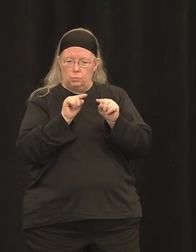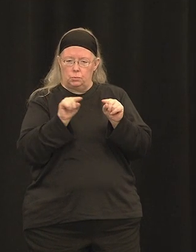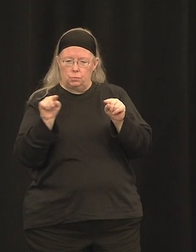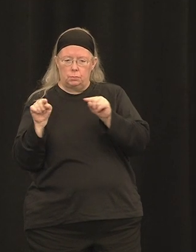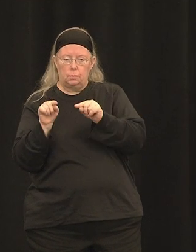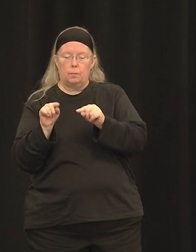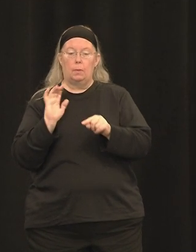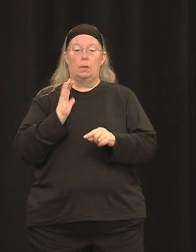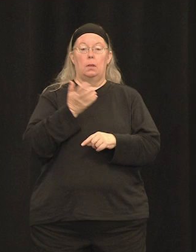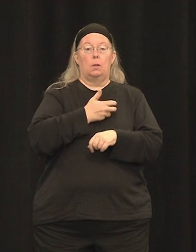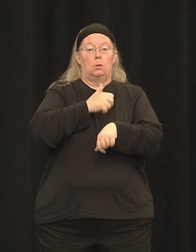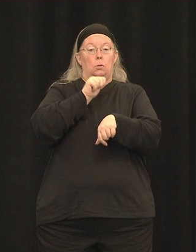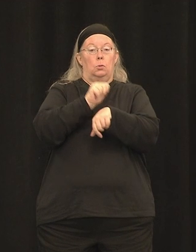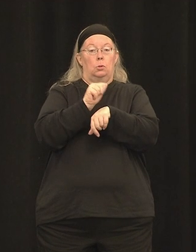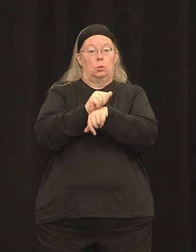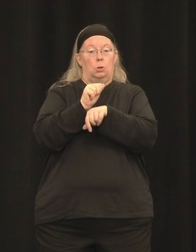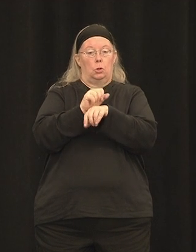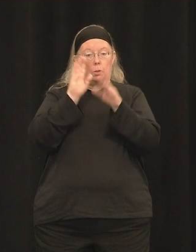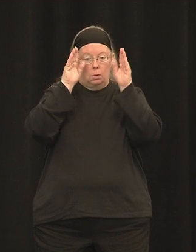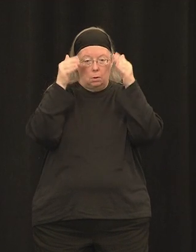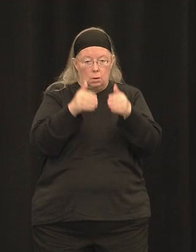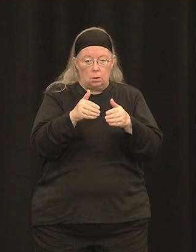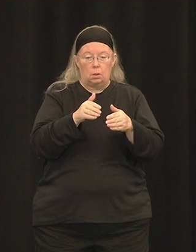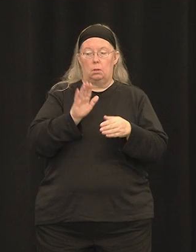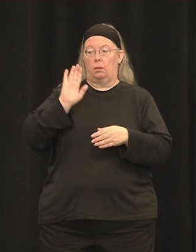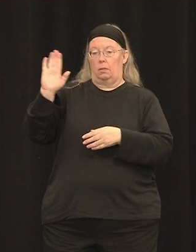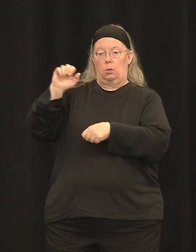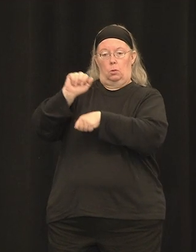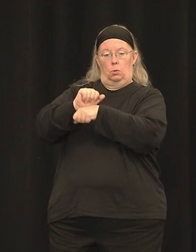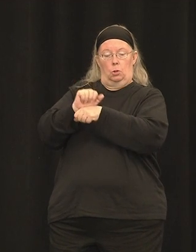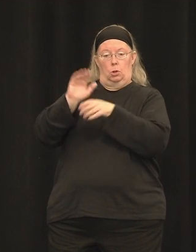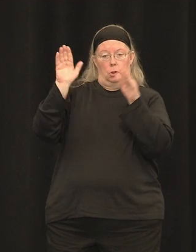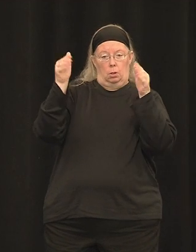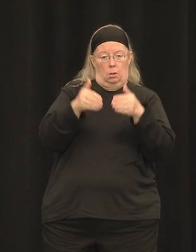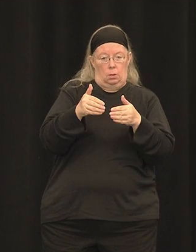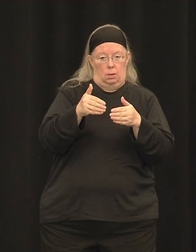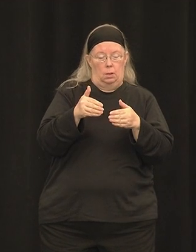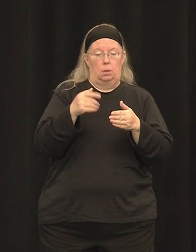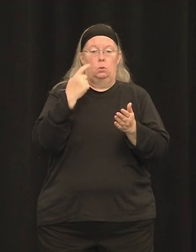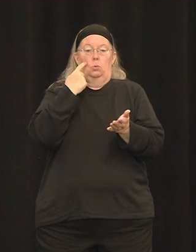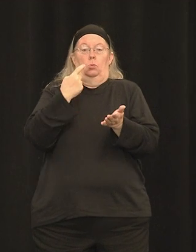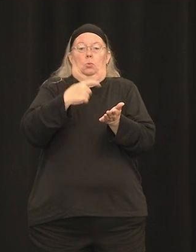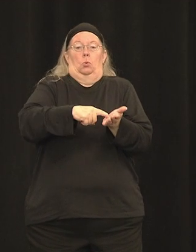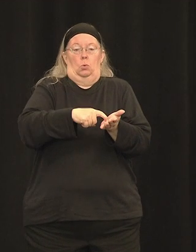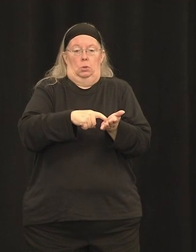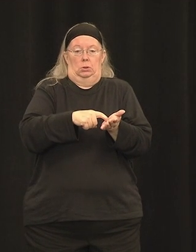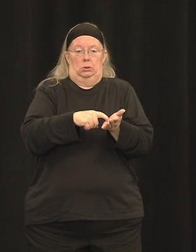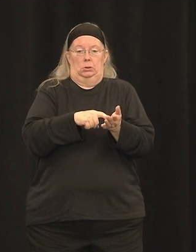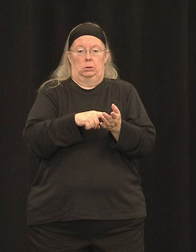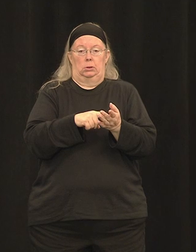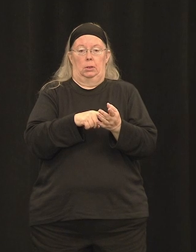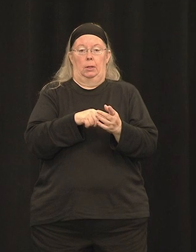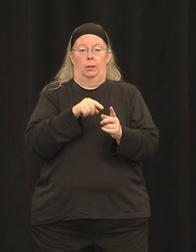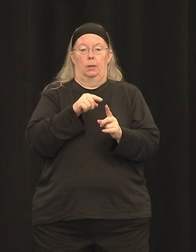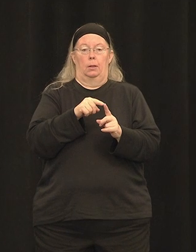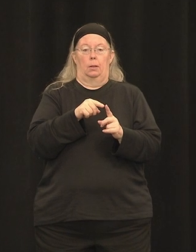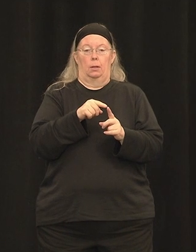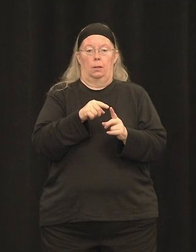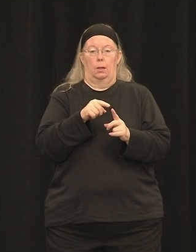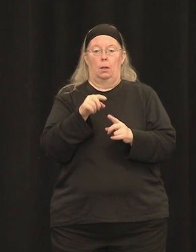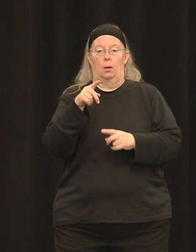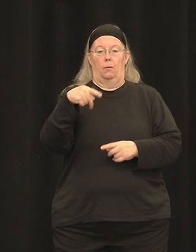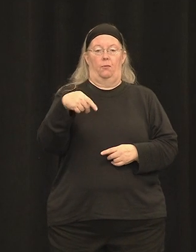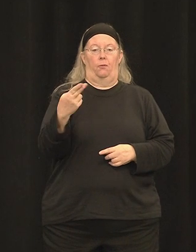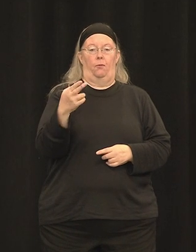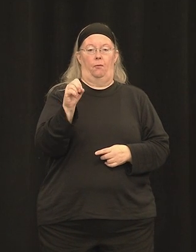have done, and now that we're doing it at SENA, implicates photoreceptors as the problem in Usher 1B, as in many other forms